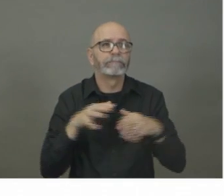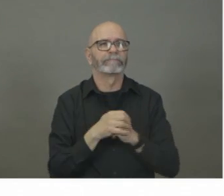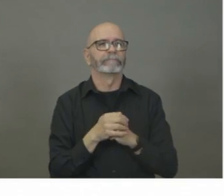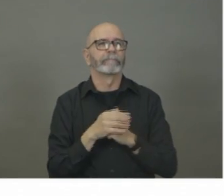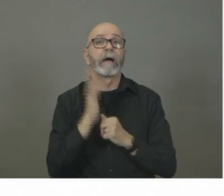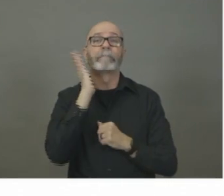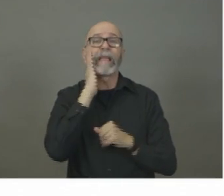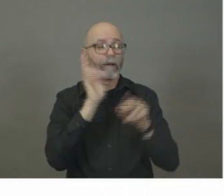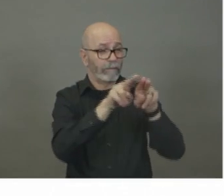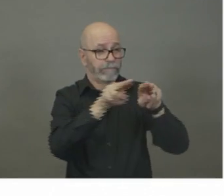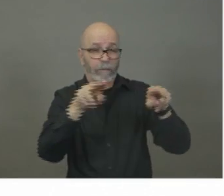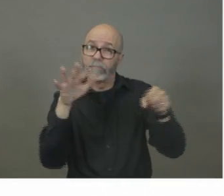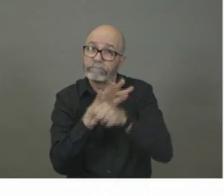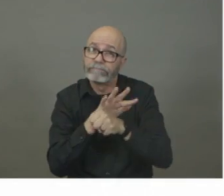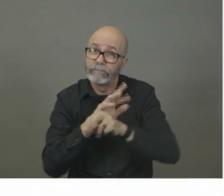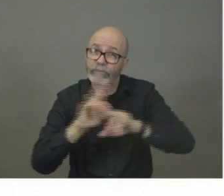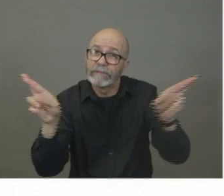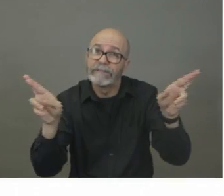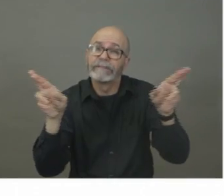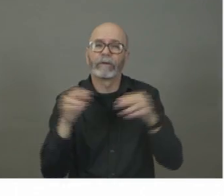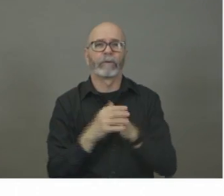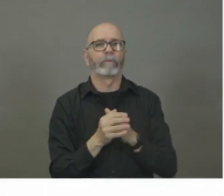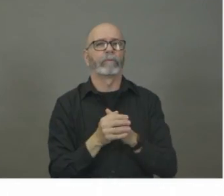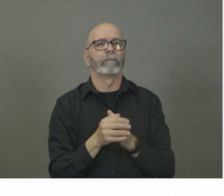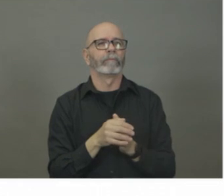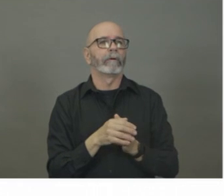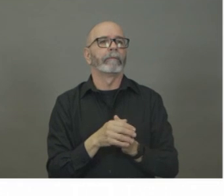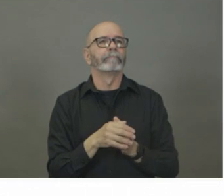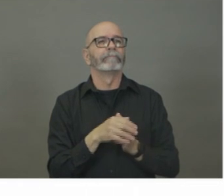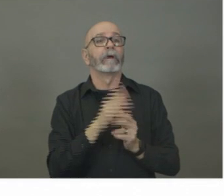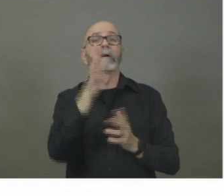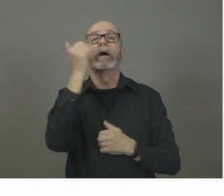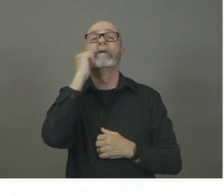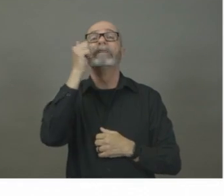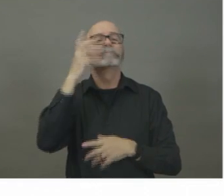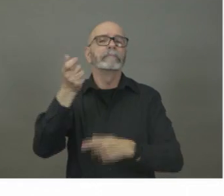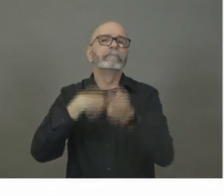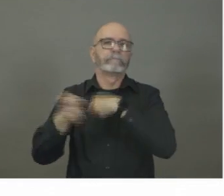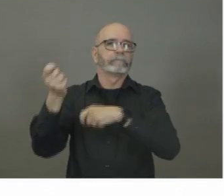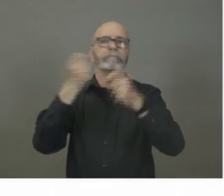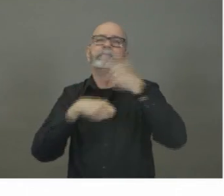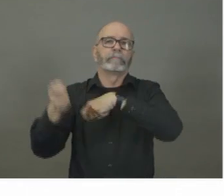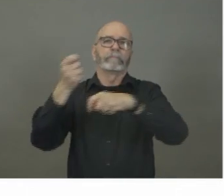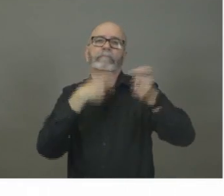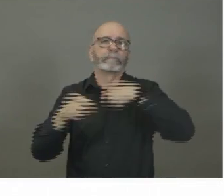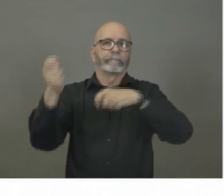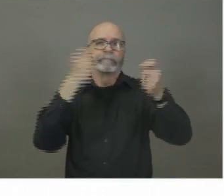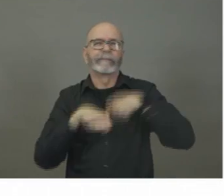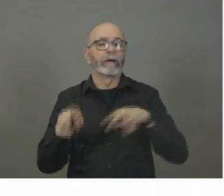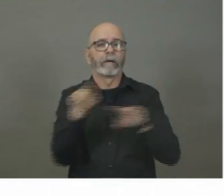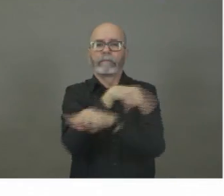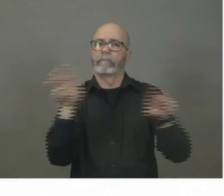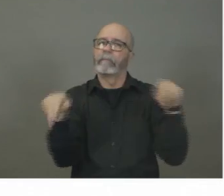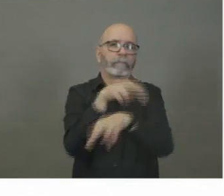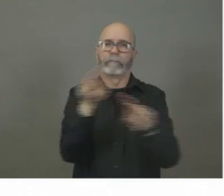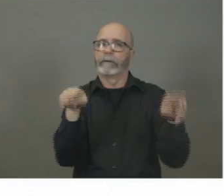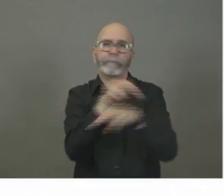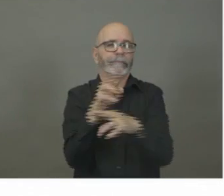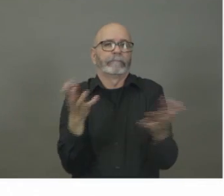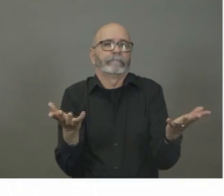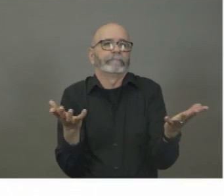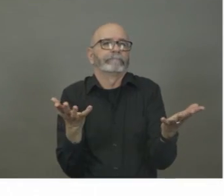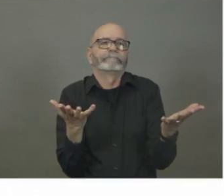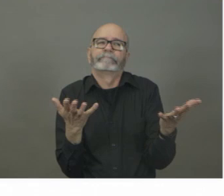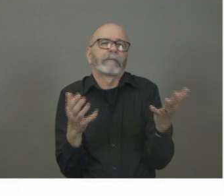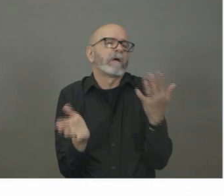That would change, uh, every day. Certainly, uh, on an ongoing basis, it's, uh, upwards of, uh, 90 percent, I believe, capacity.